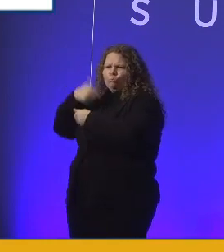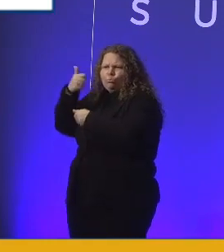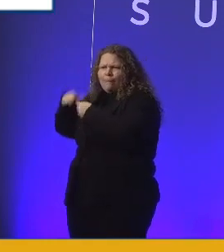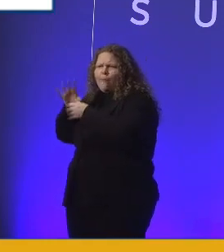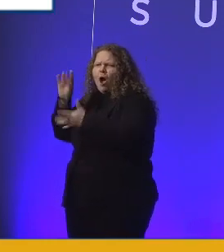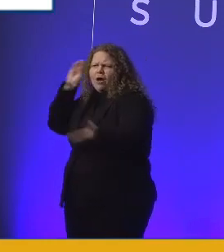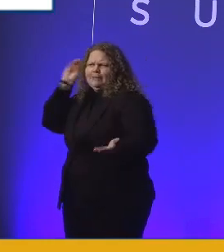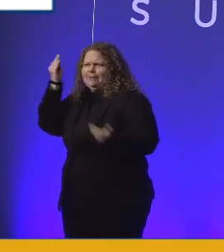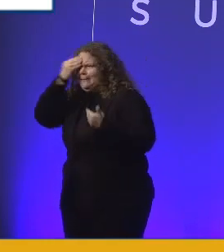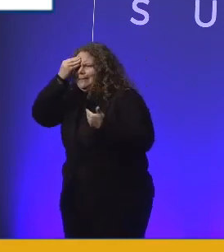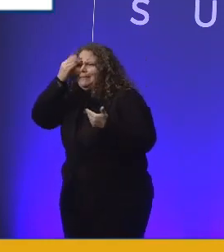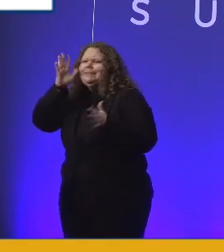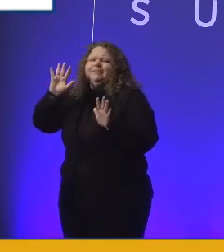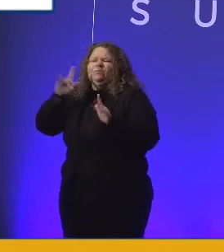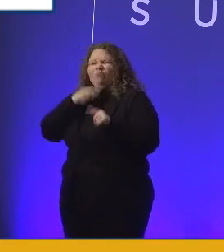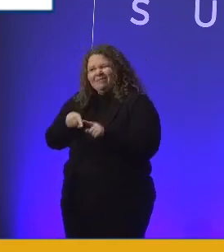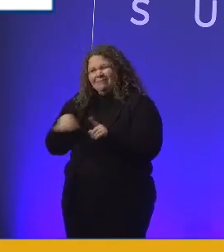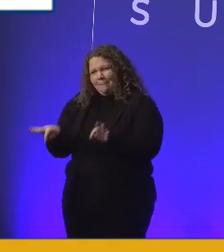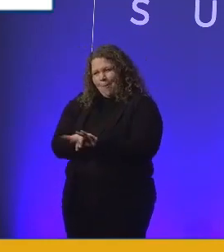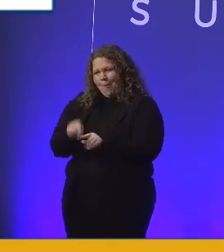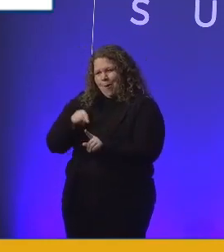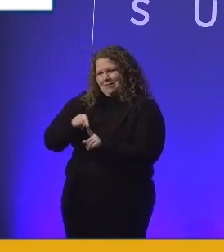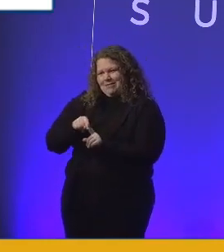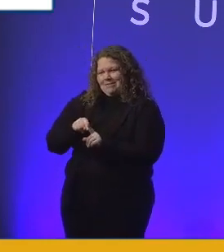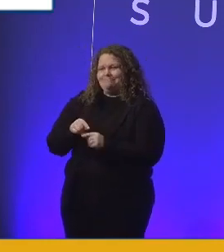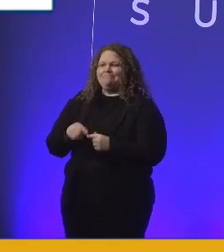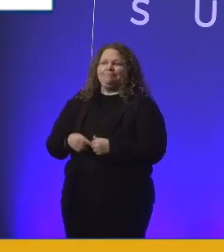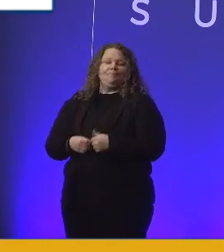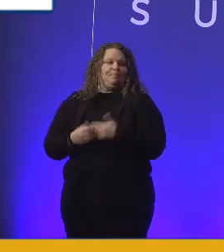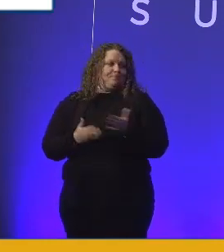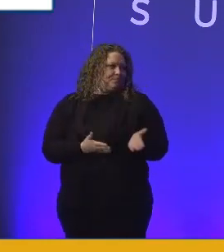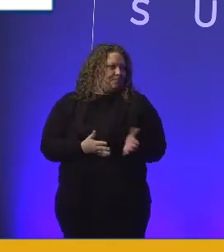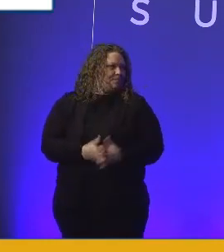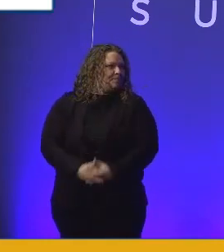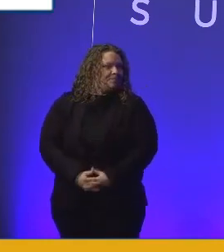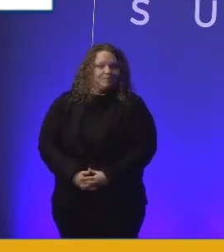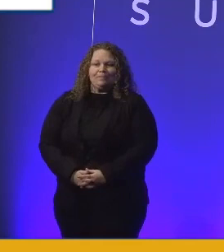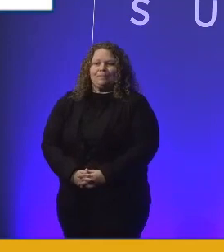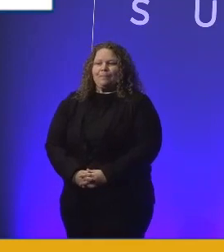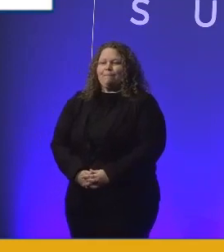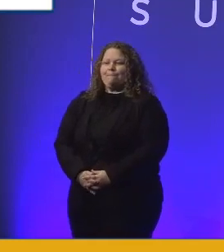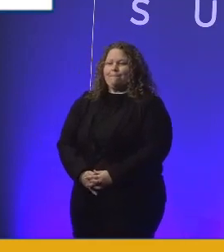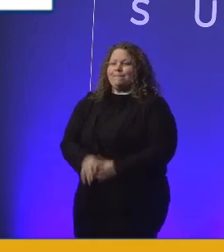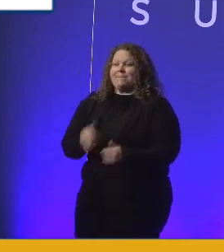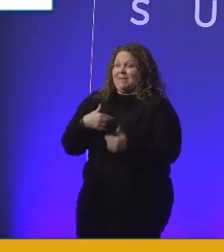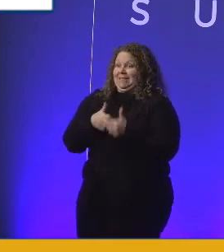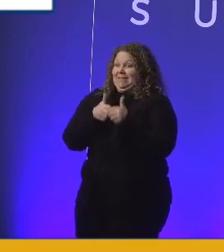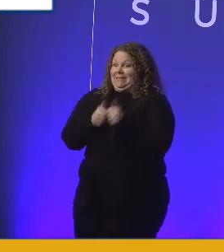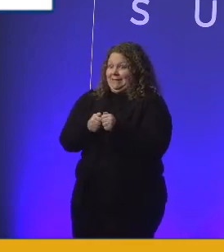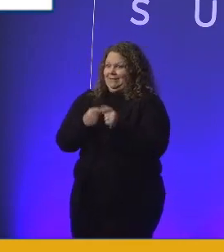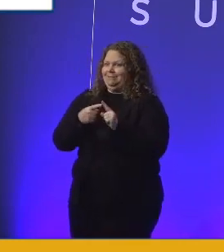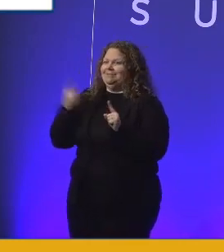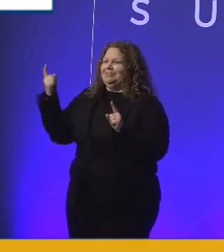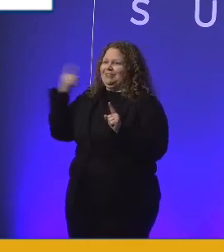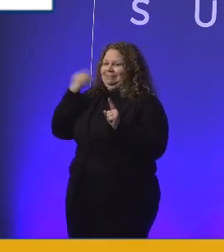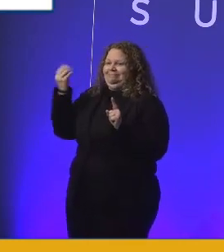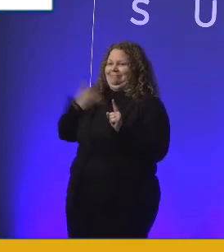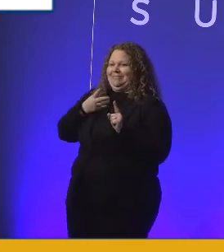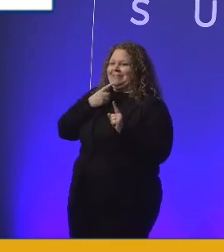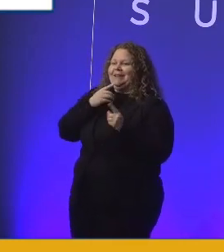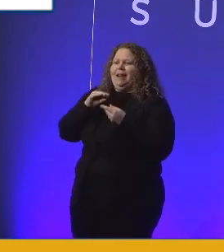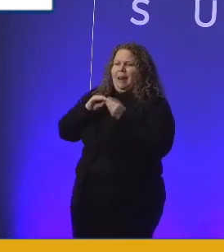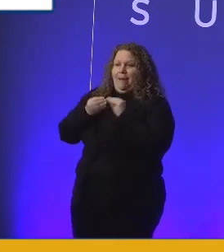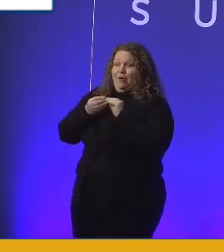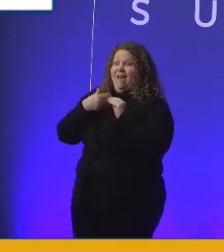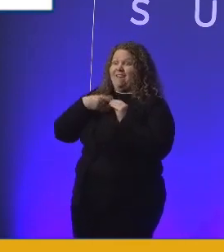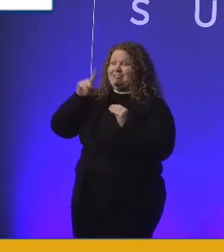So Lee excitedly texted me this morning to share that the May numbers are in. And they're now at 17,000 of 26,000 work coaches in